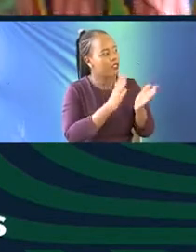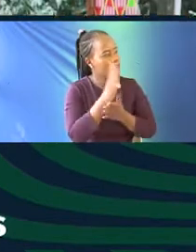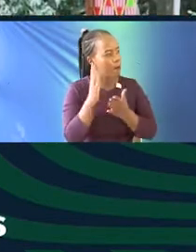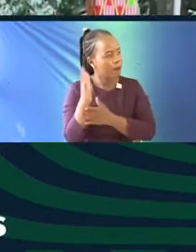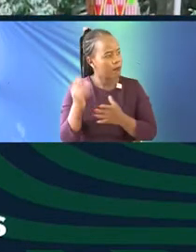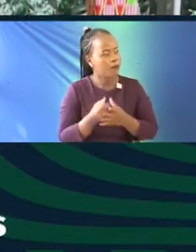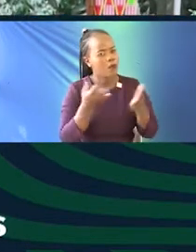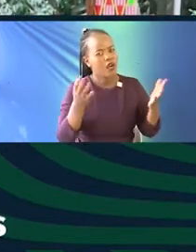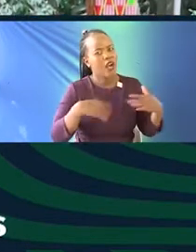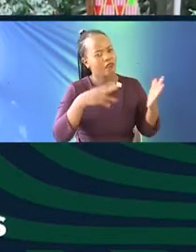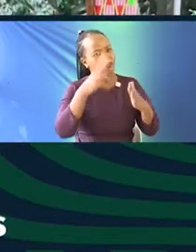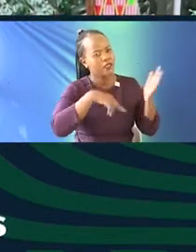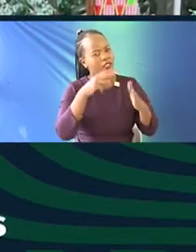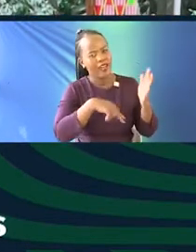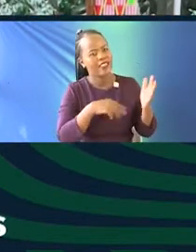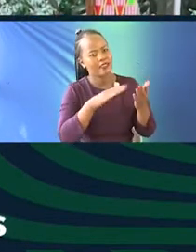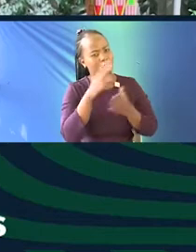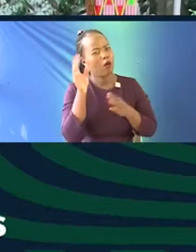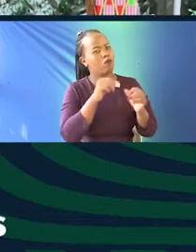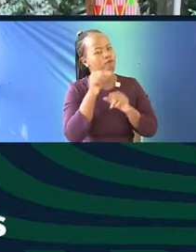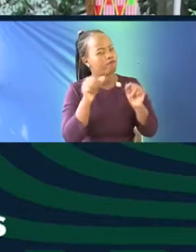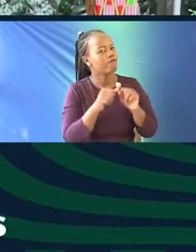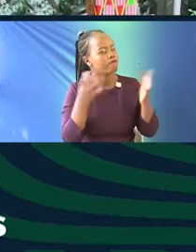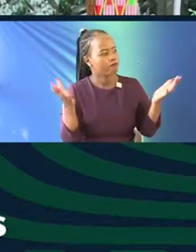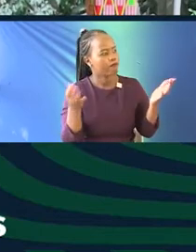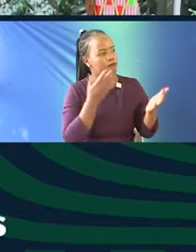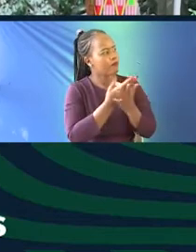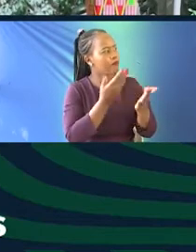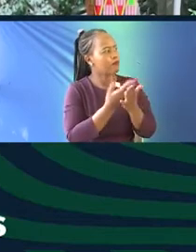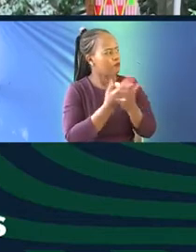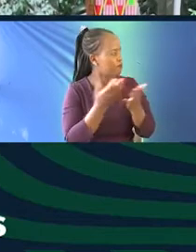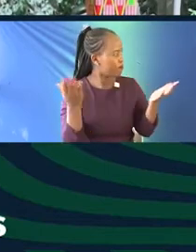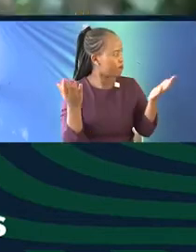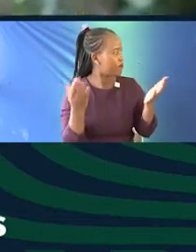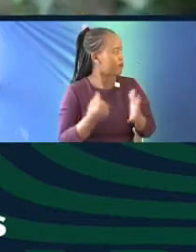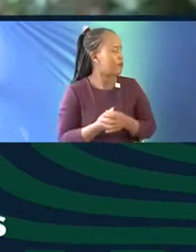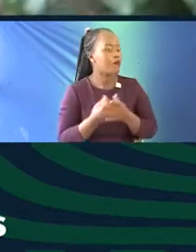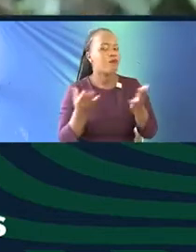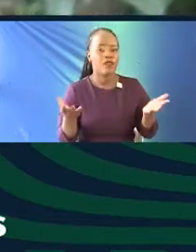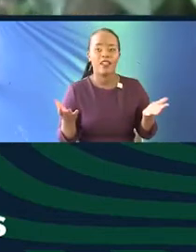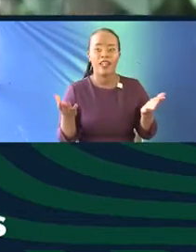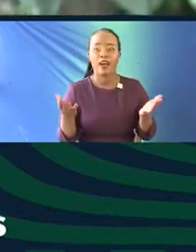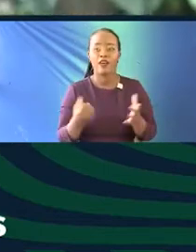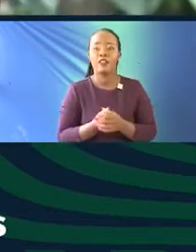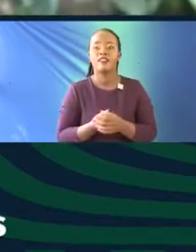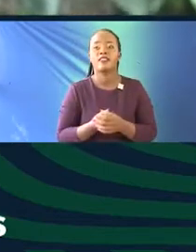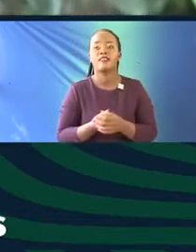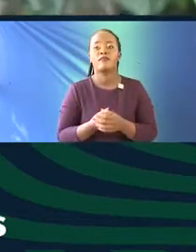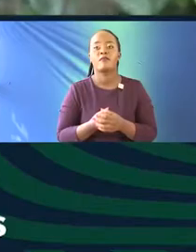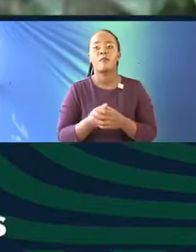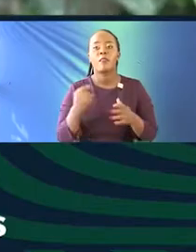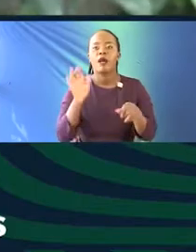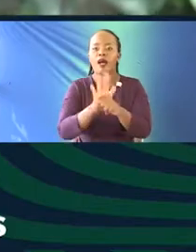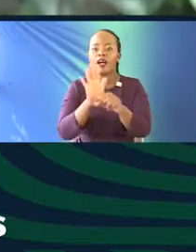has the book of plants here. book of plants. Thank you for putting me on the spot. Yes. So actually, a lot